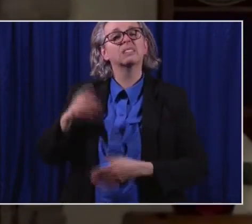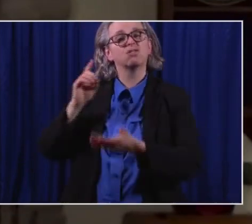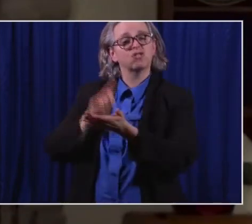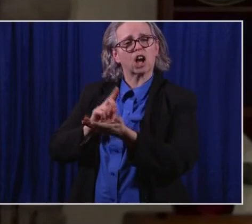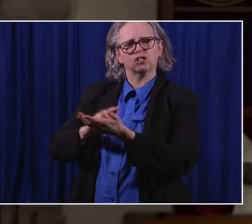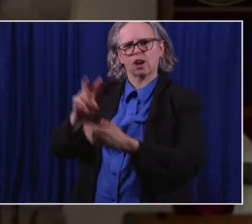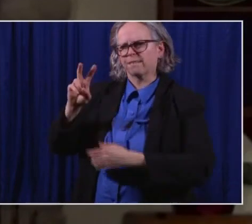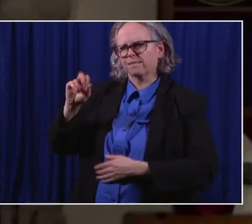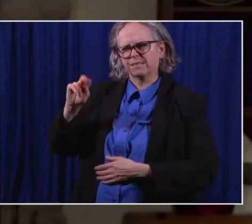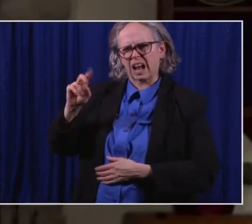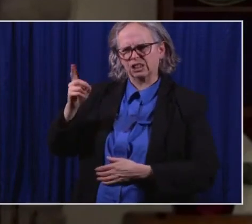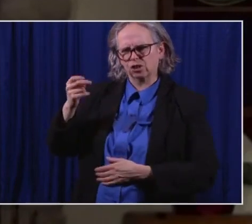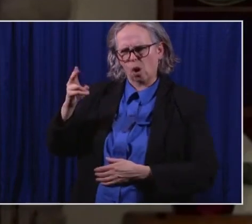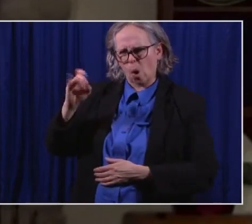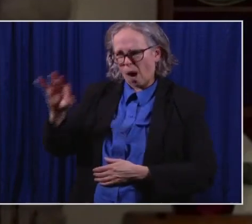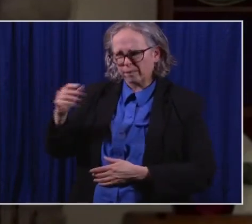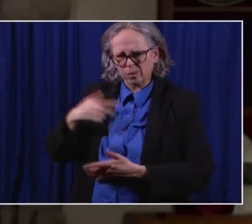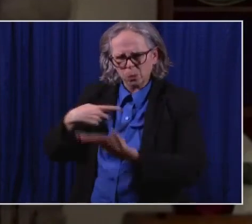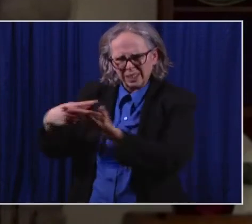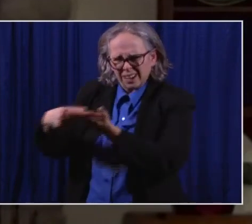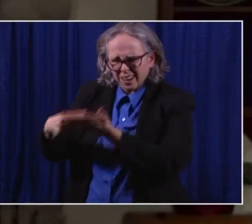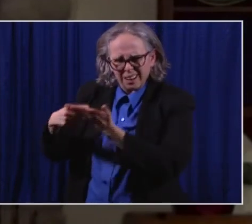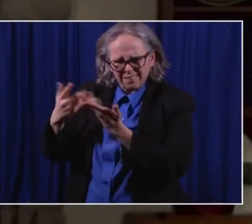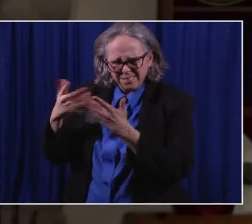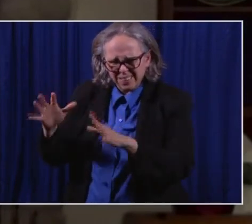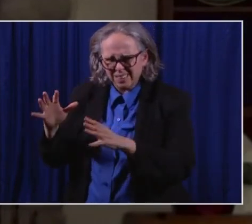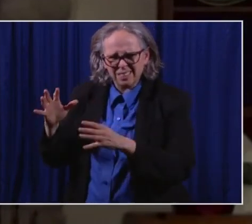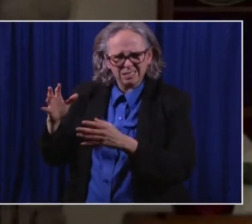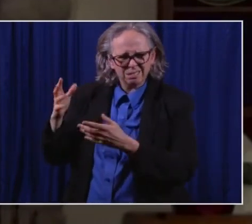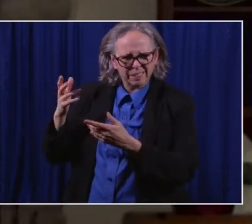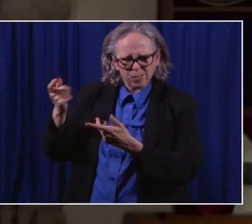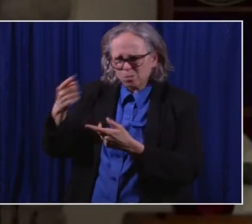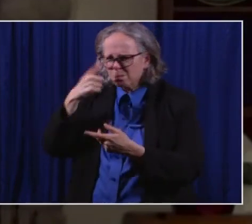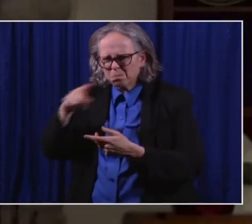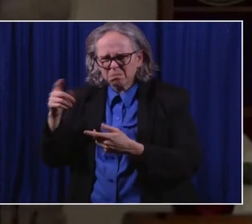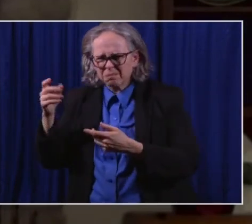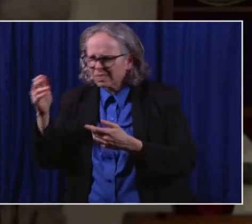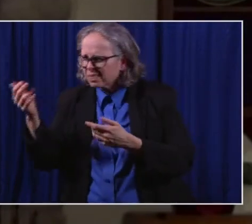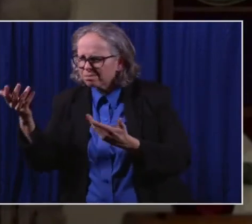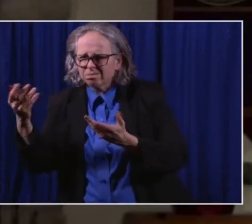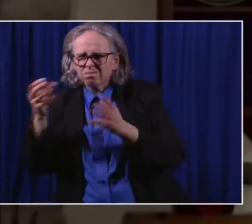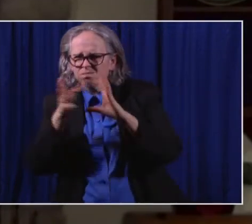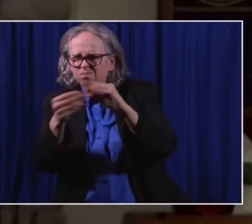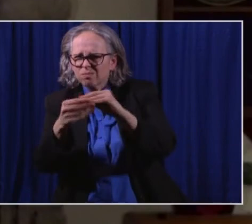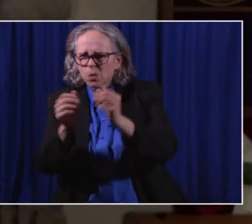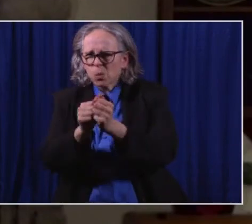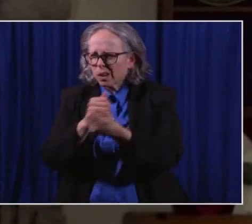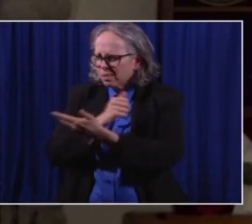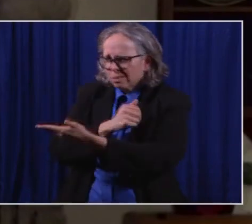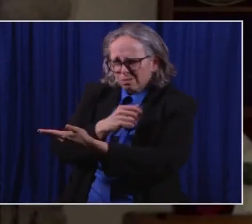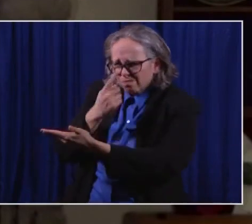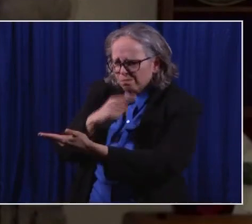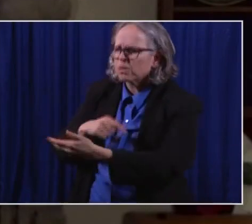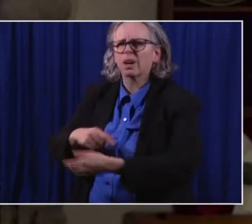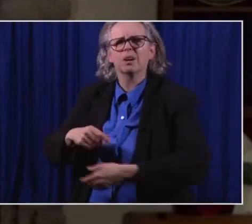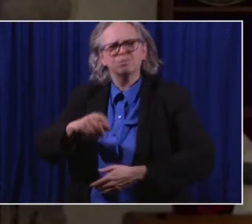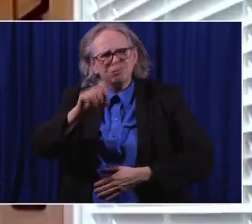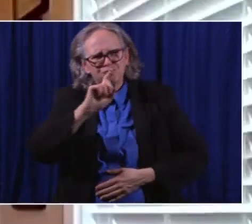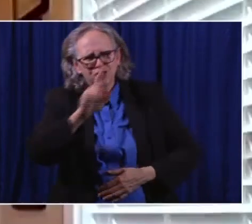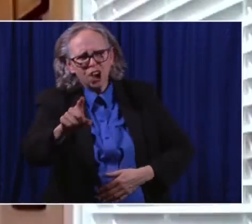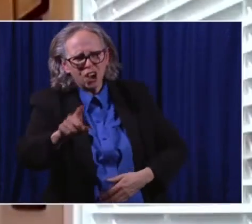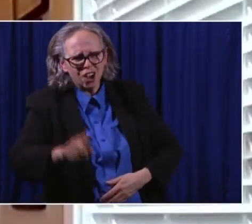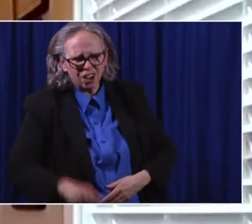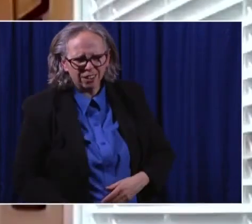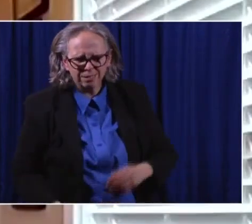and I wonder if you have just some, some comments from the medical point of view about this. Yeah, thank you, governor. Uh, you know, we